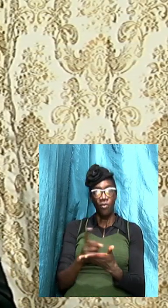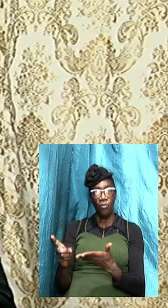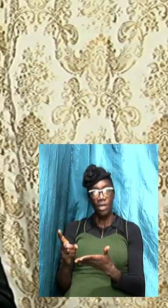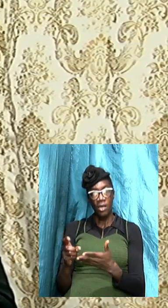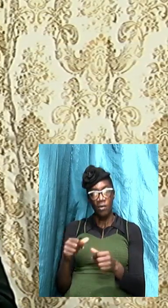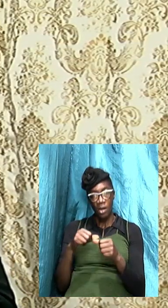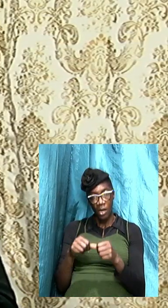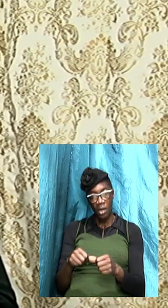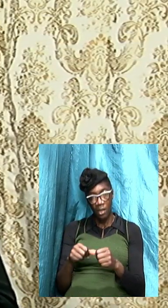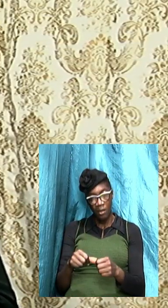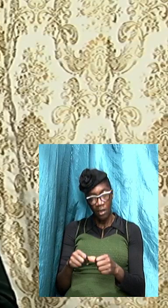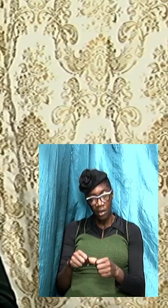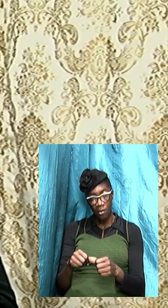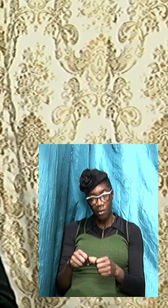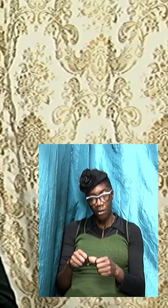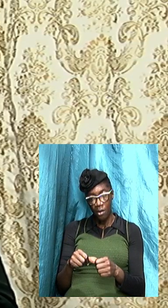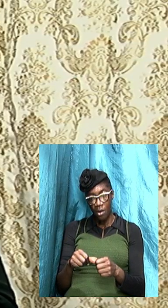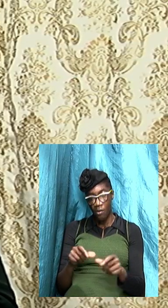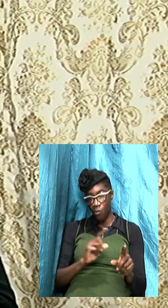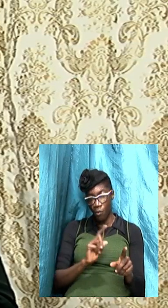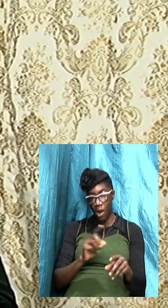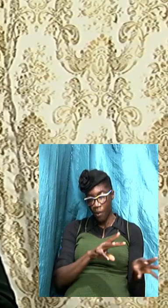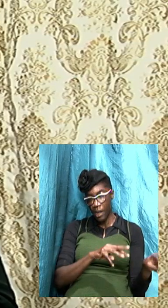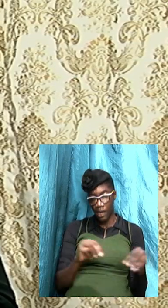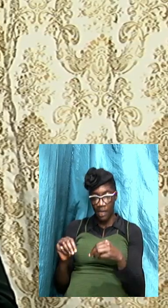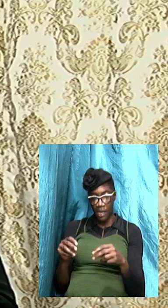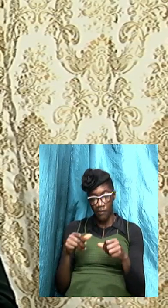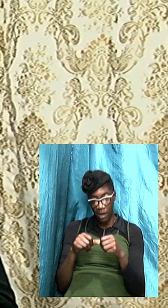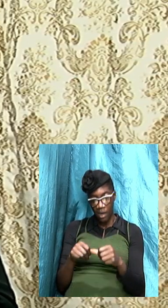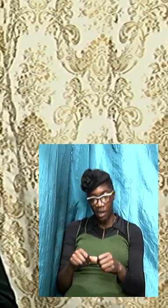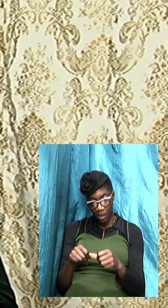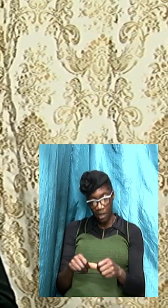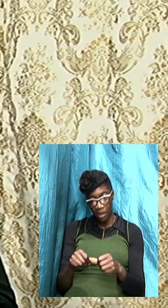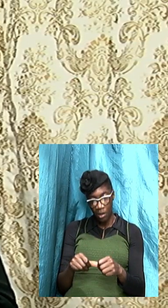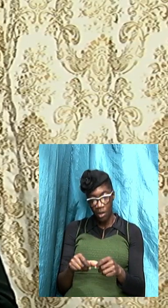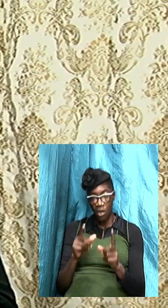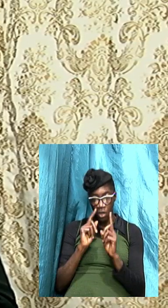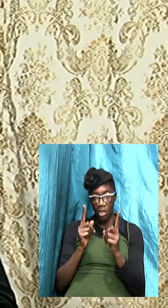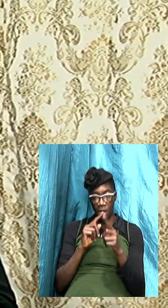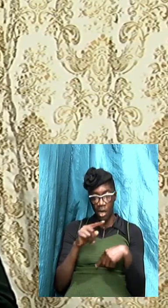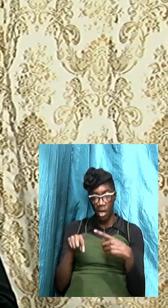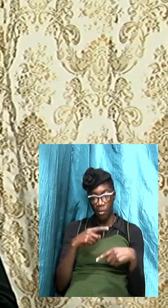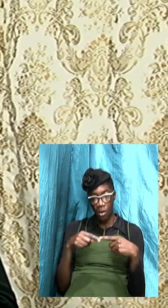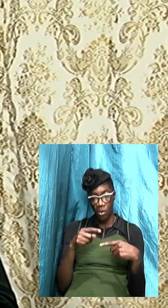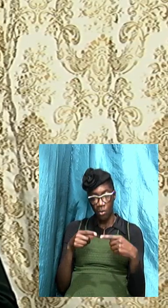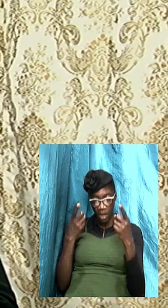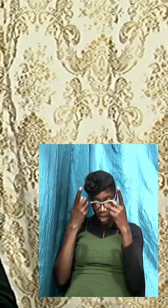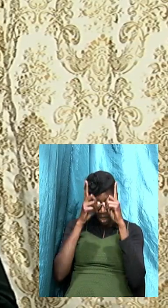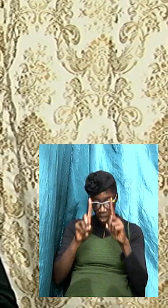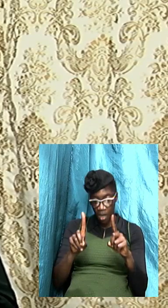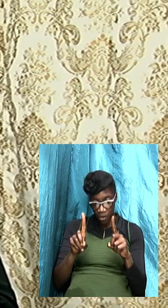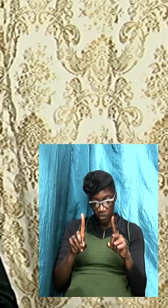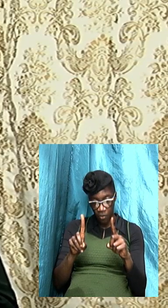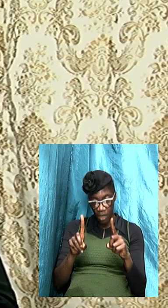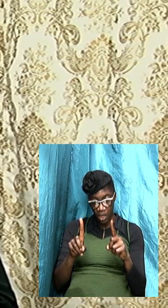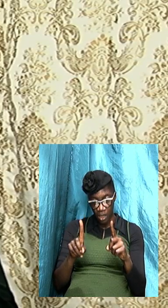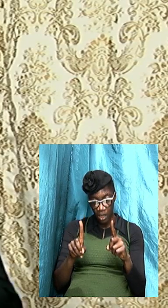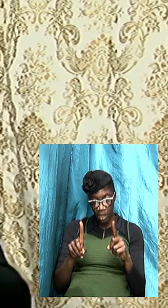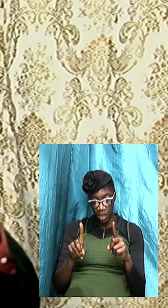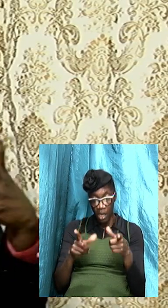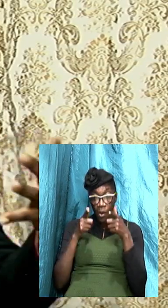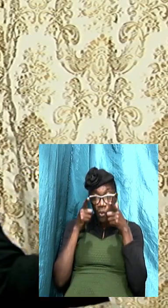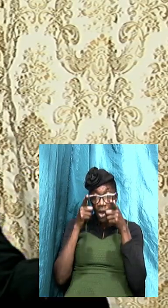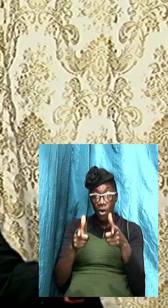continue we'll pick up from where we live and we will continue to talk about doctrines and we will